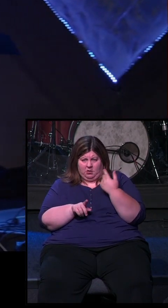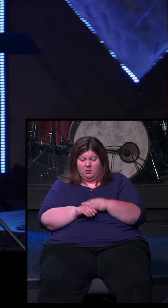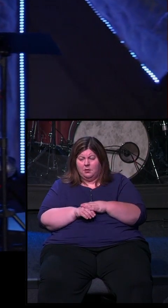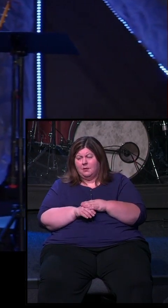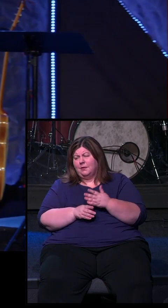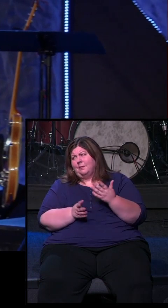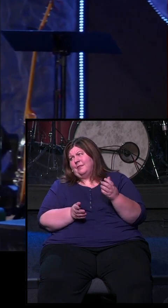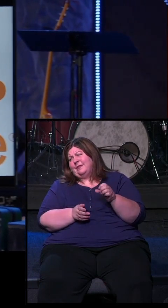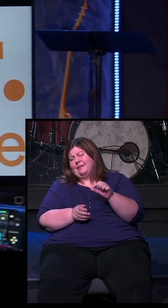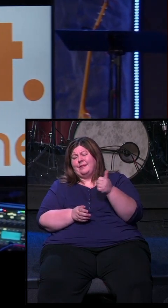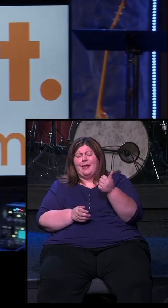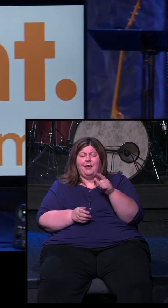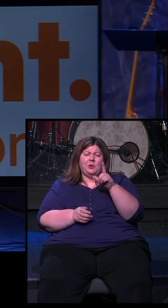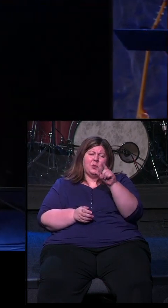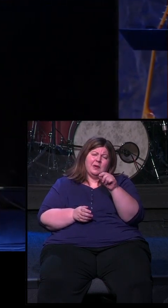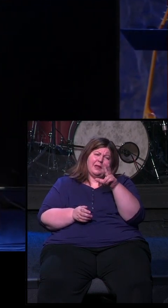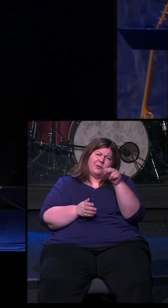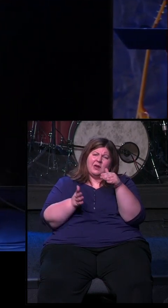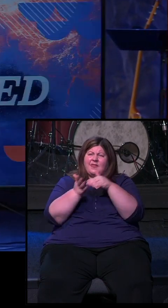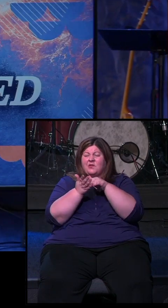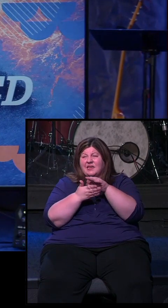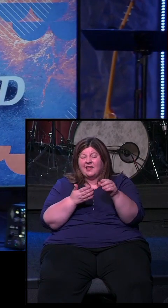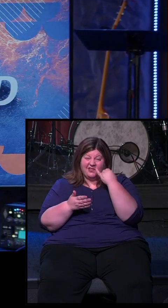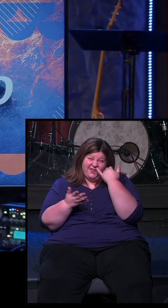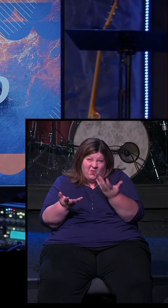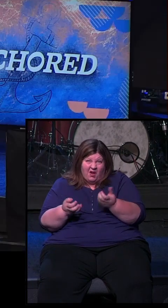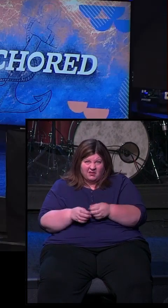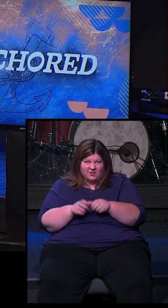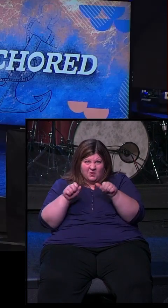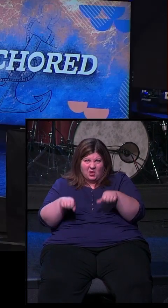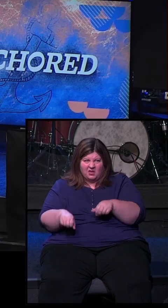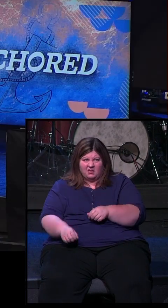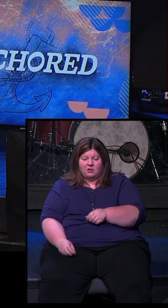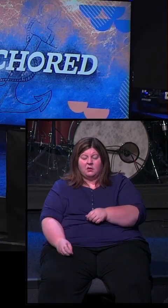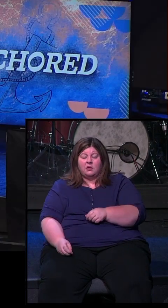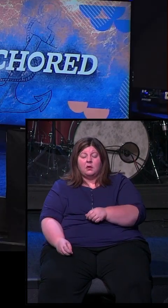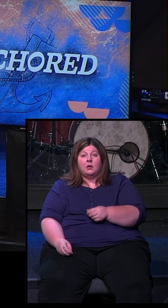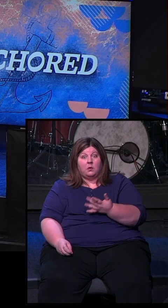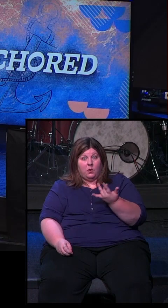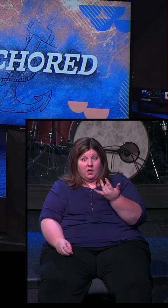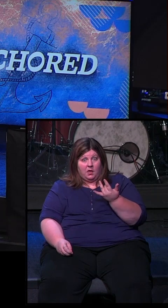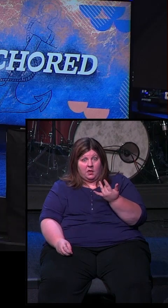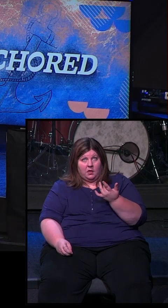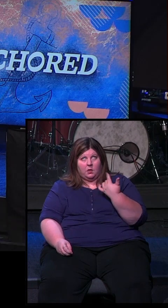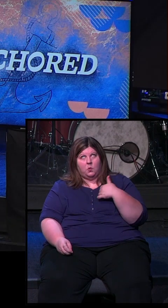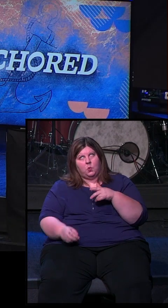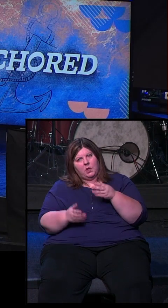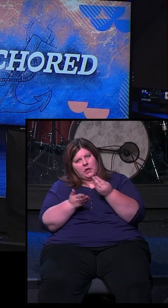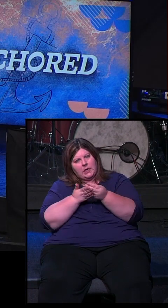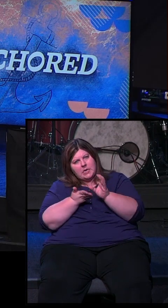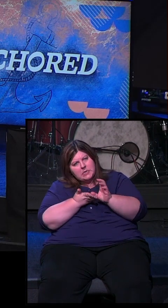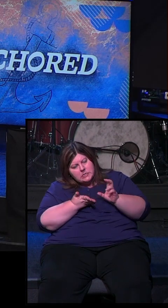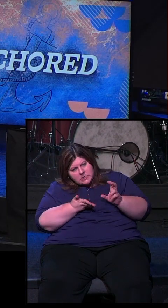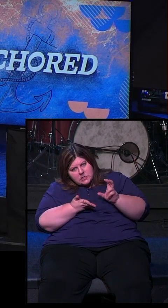of thousands of dollars if you want to on a home security system. And the reason why we invest, the reason